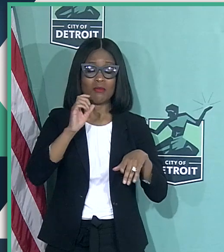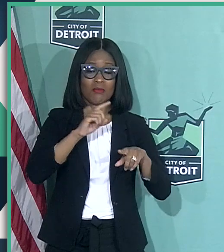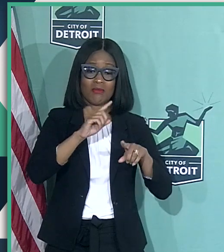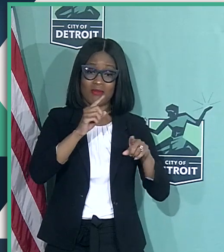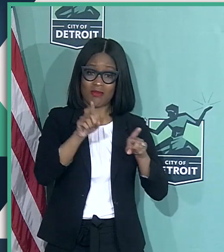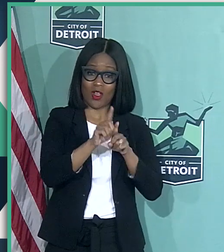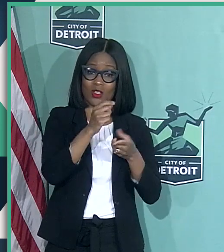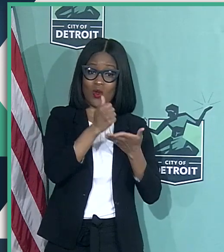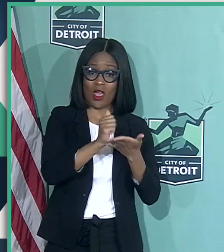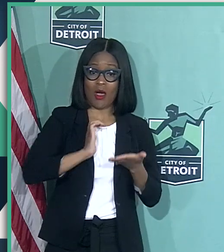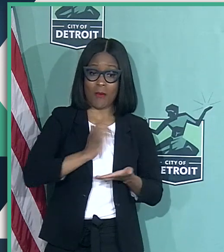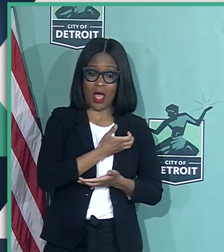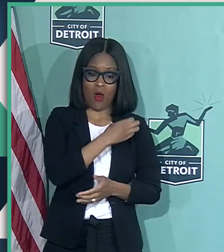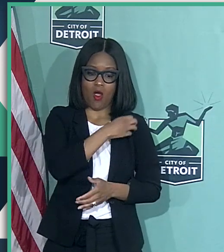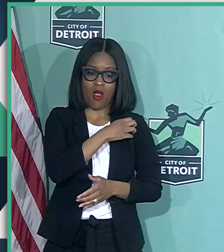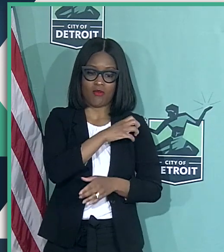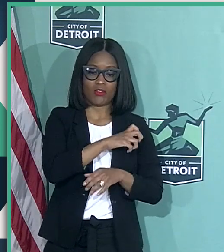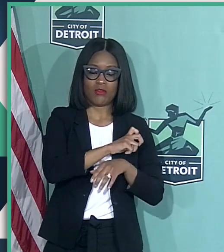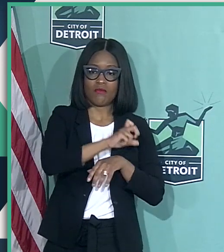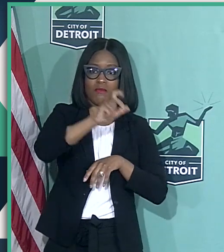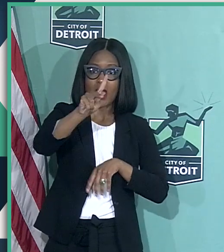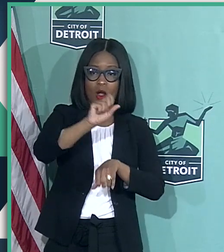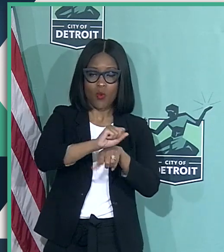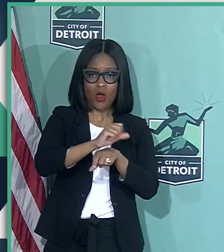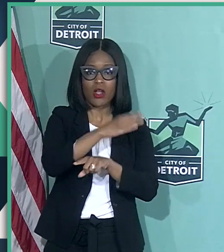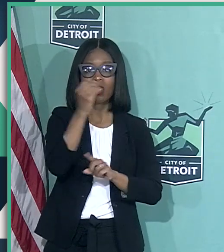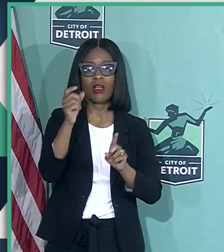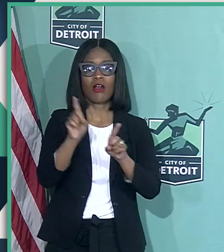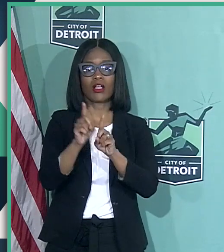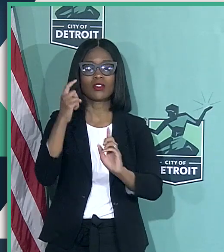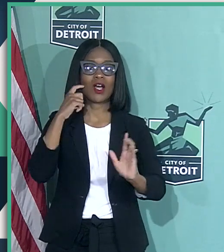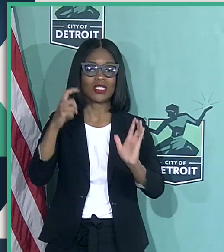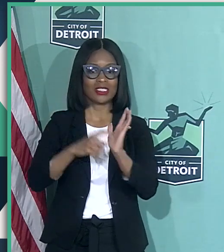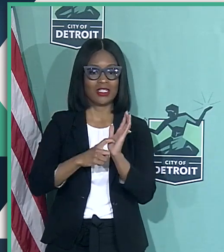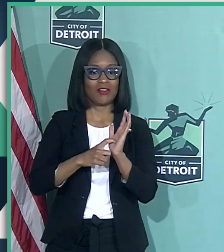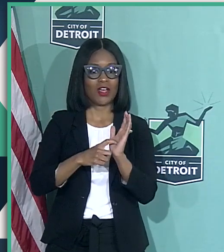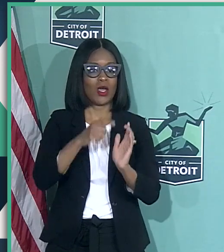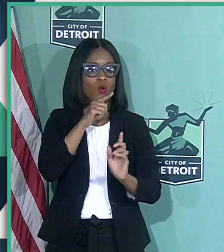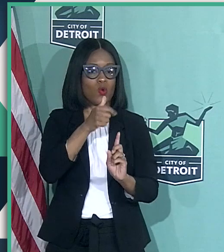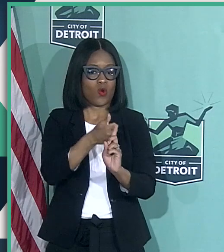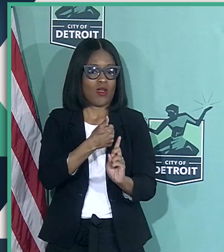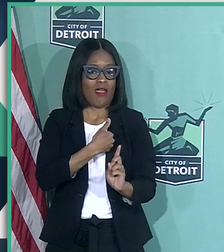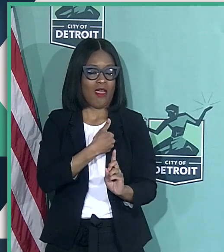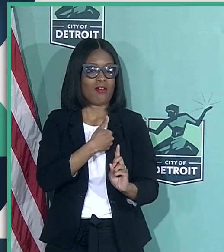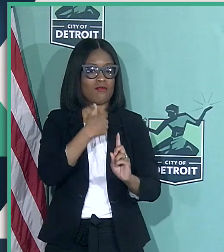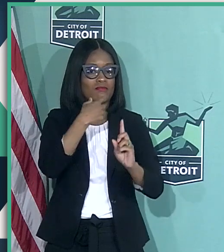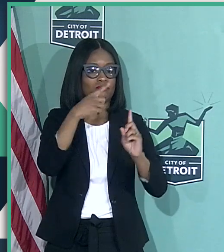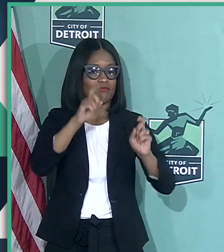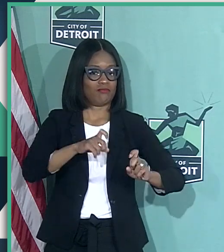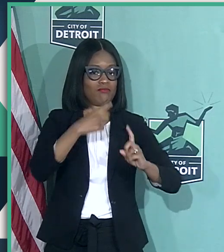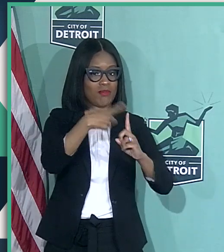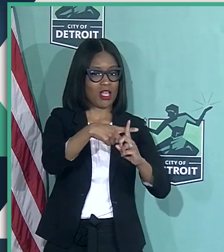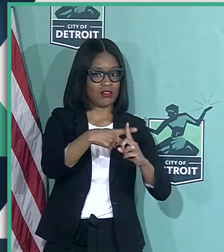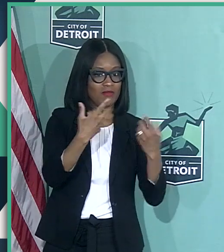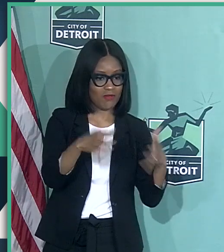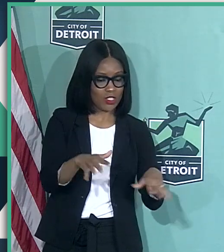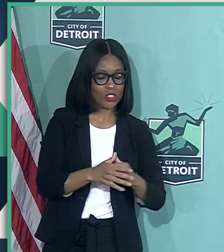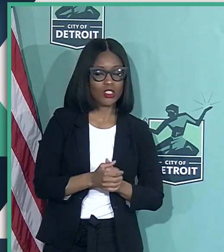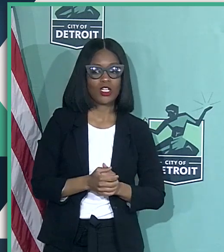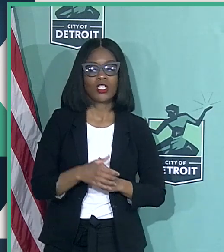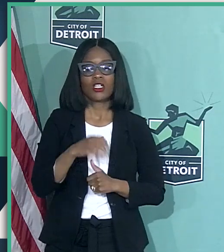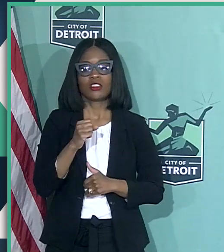officers that have COVID. Also, just the rigor associated with the